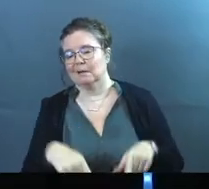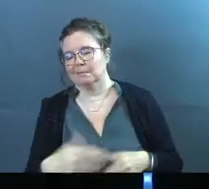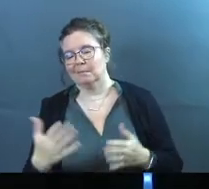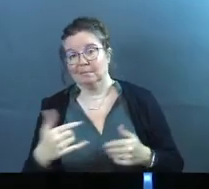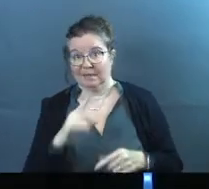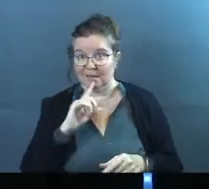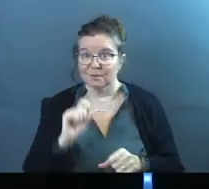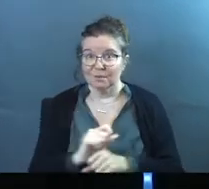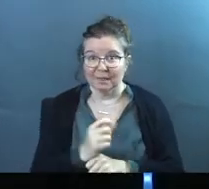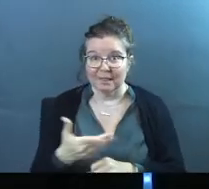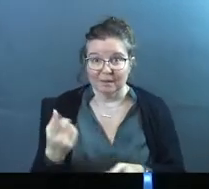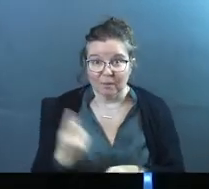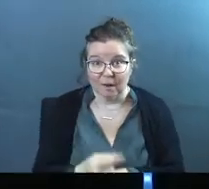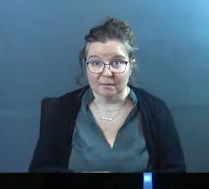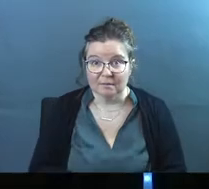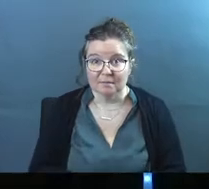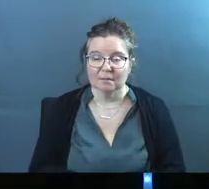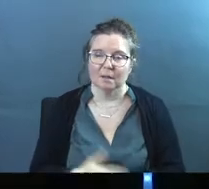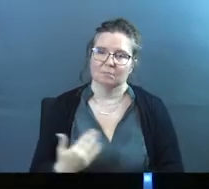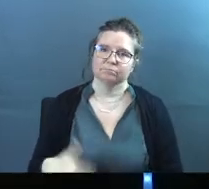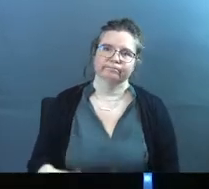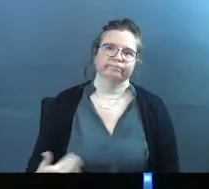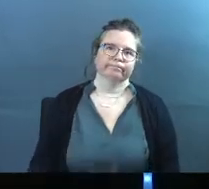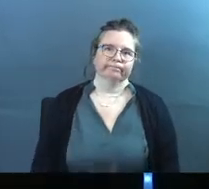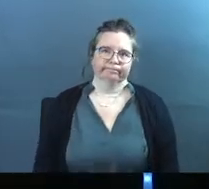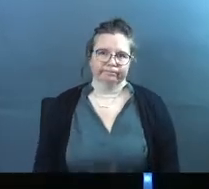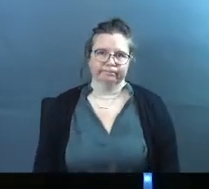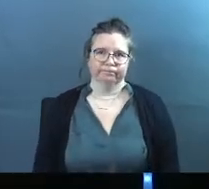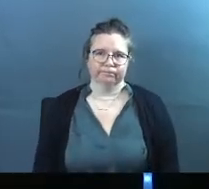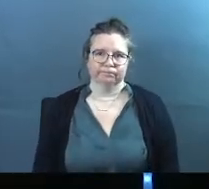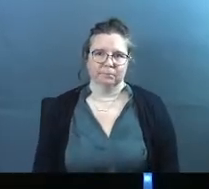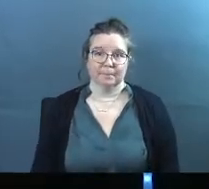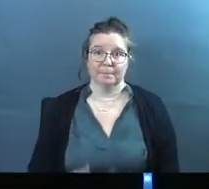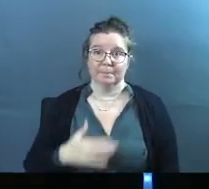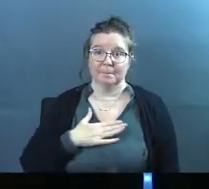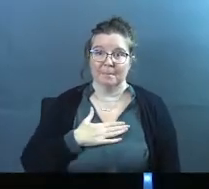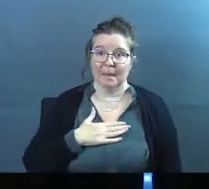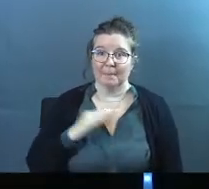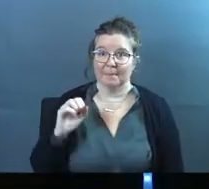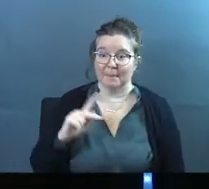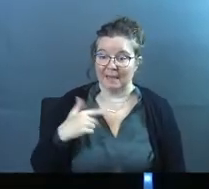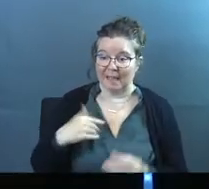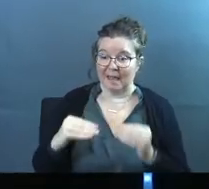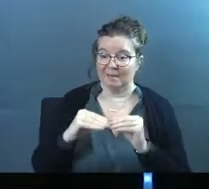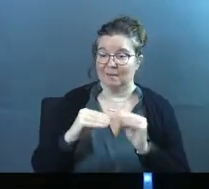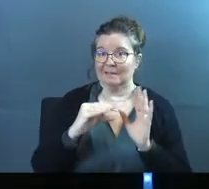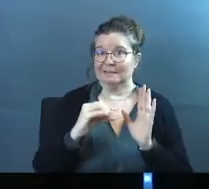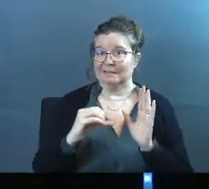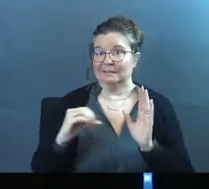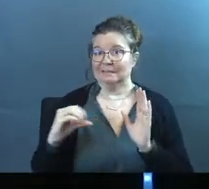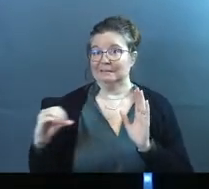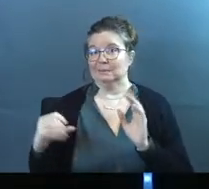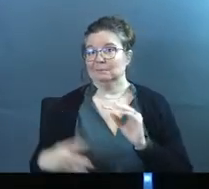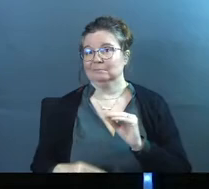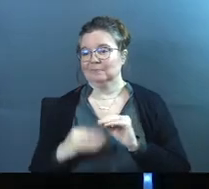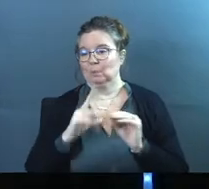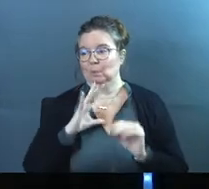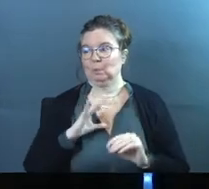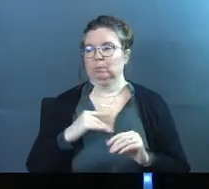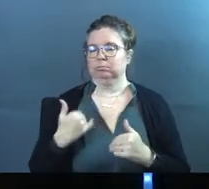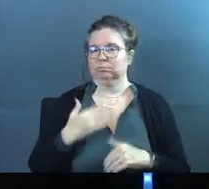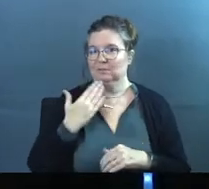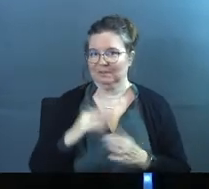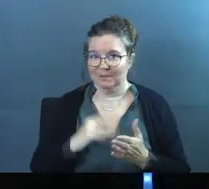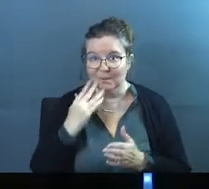Come on, that's a real thing, right? Like, man, if my bank account had a couple extra zeros, God, this could be real good.